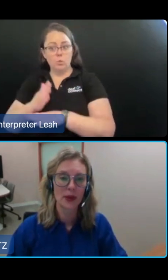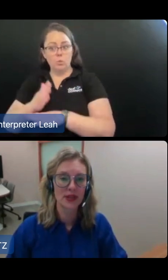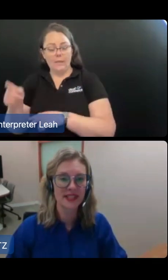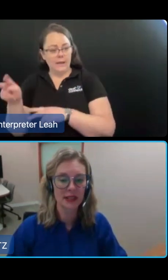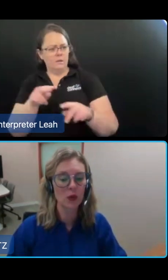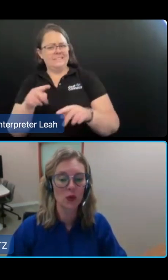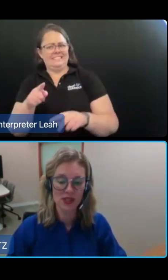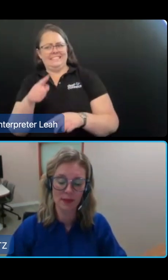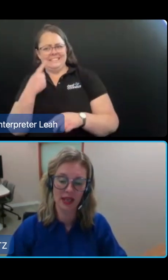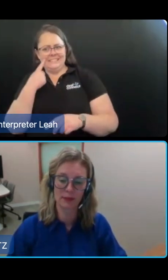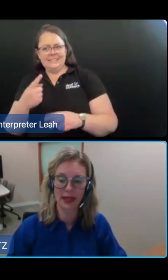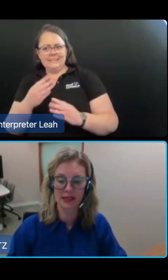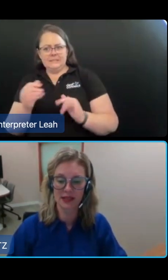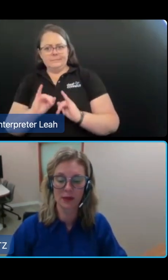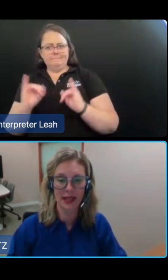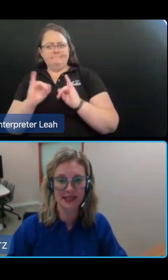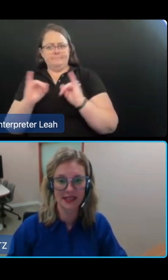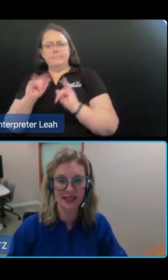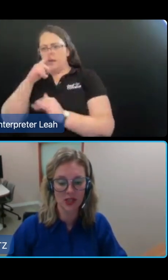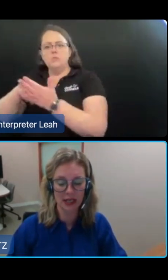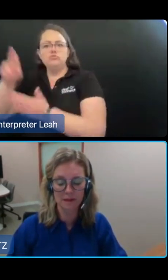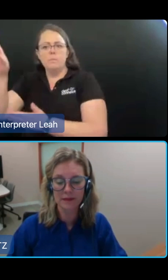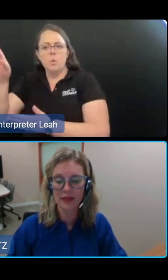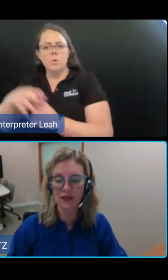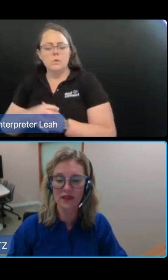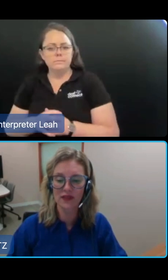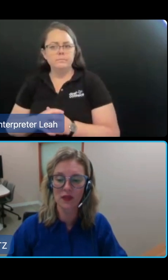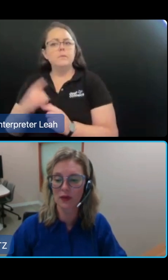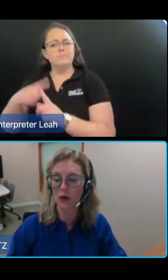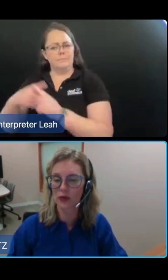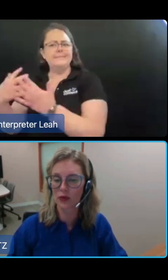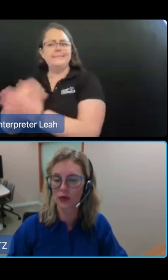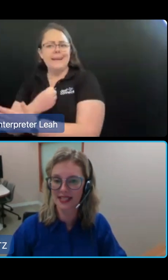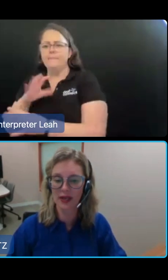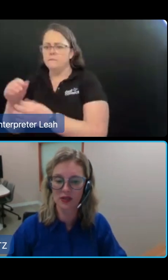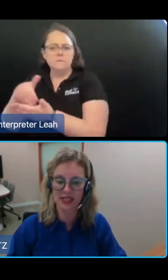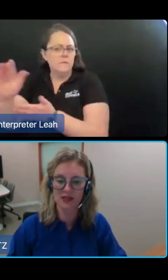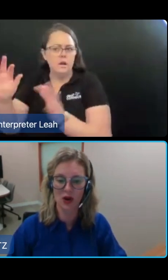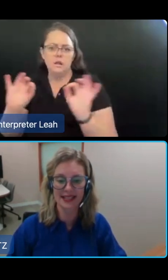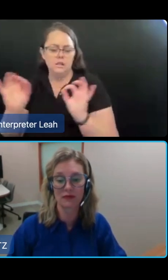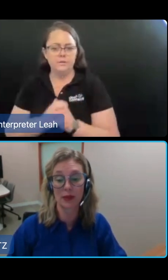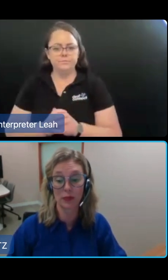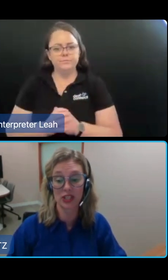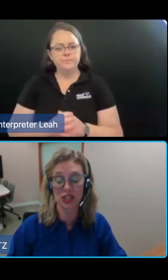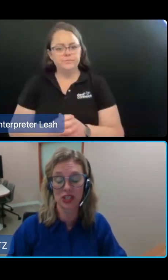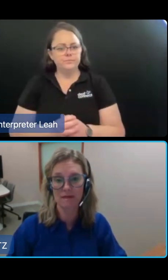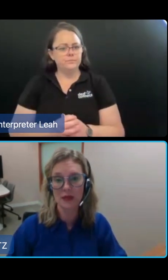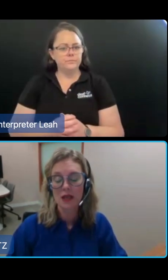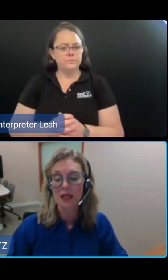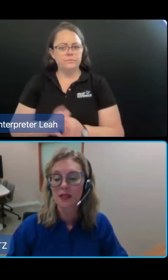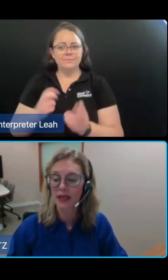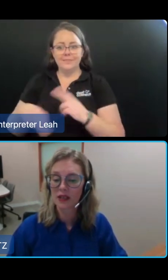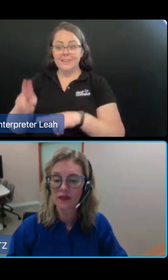A person can also make a complaint to the complaints commissioner if they feel that their own or someone else's rights have been breached.